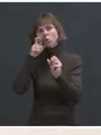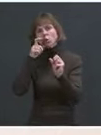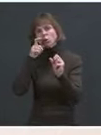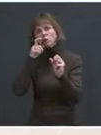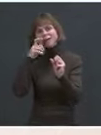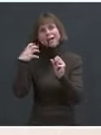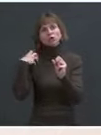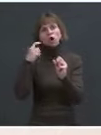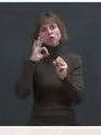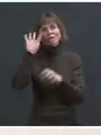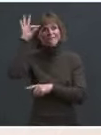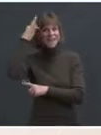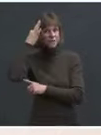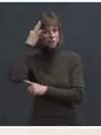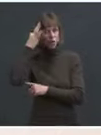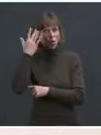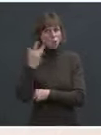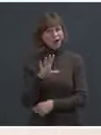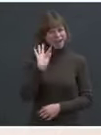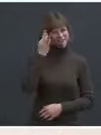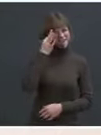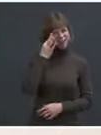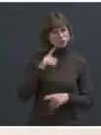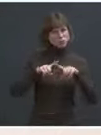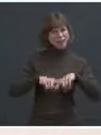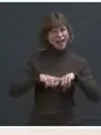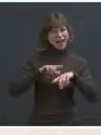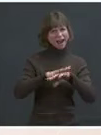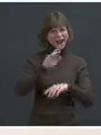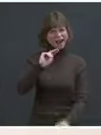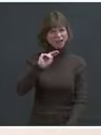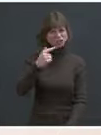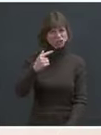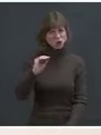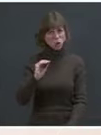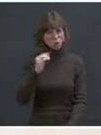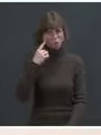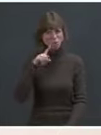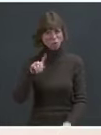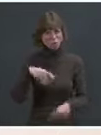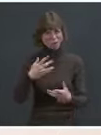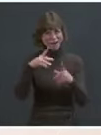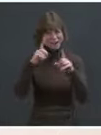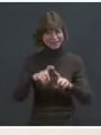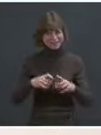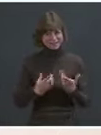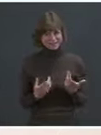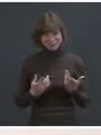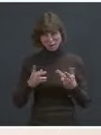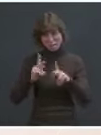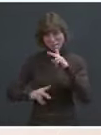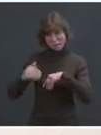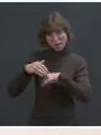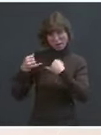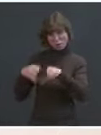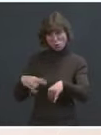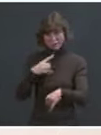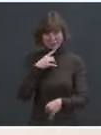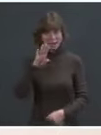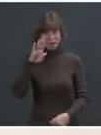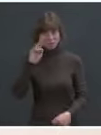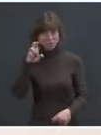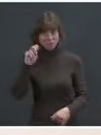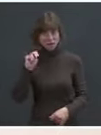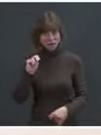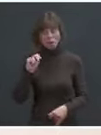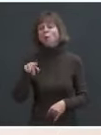relying on NGOs to administer these tests? We've talked to people down at the border who say that migrants are only tested if they